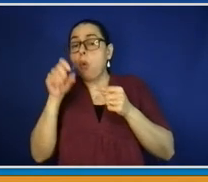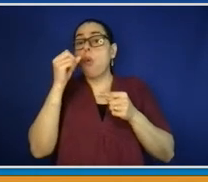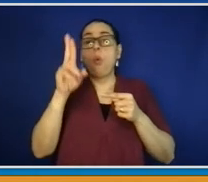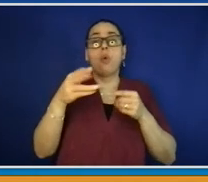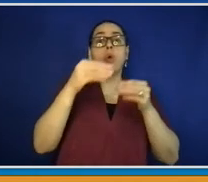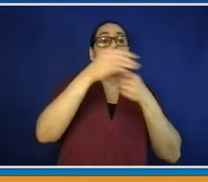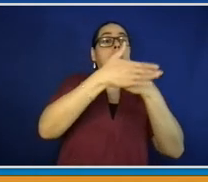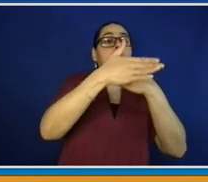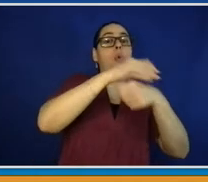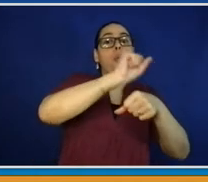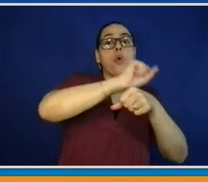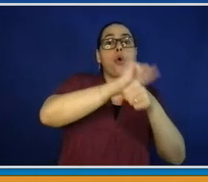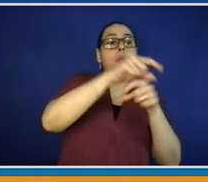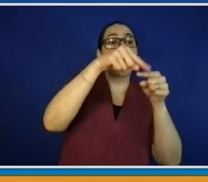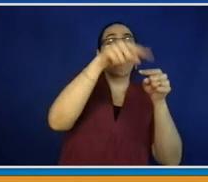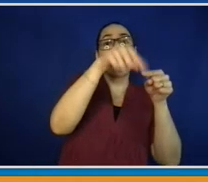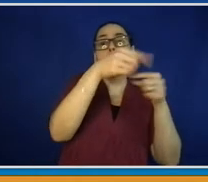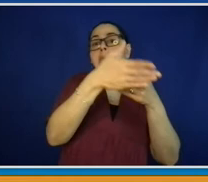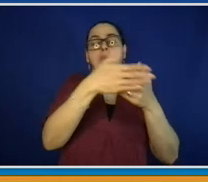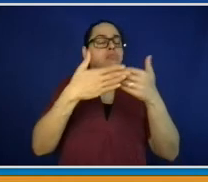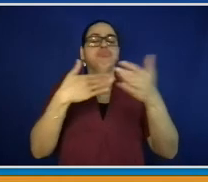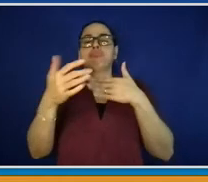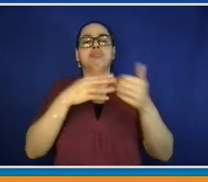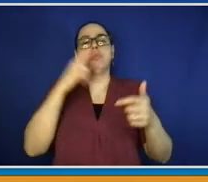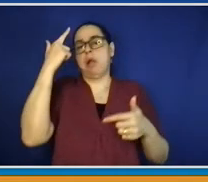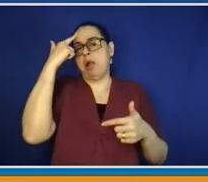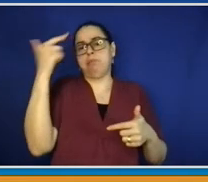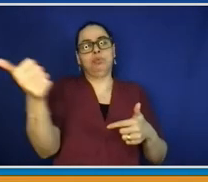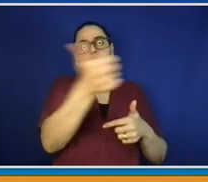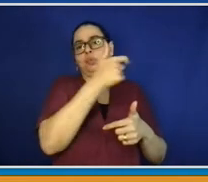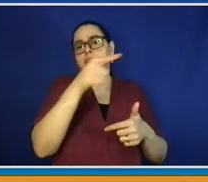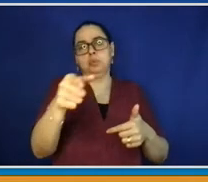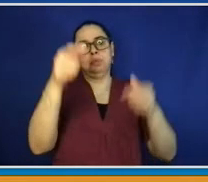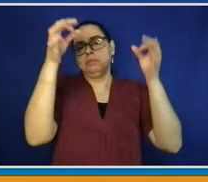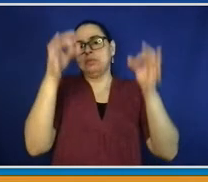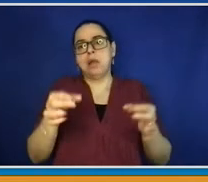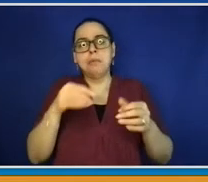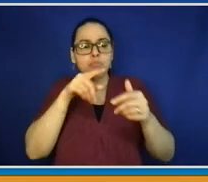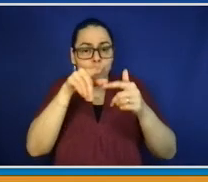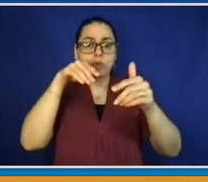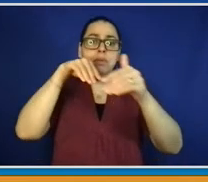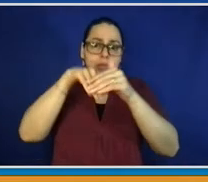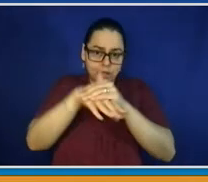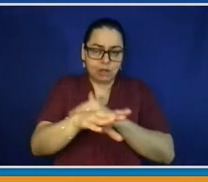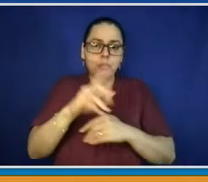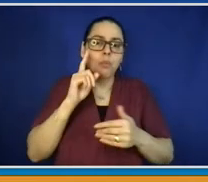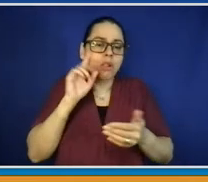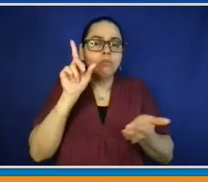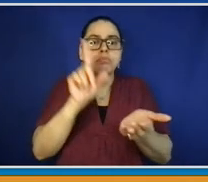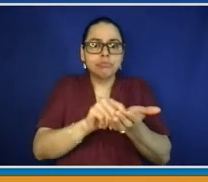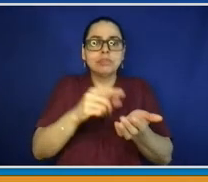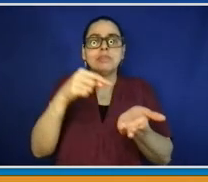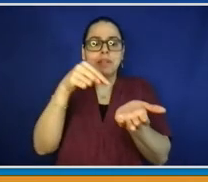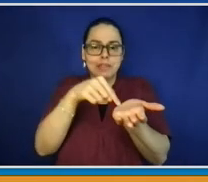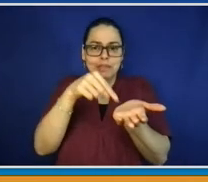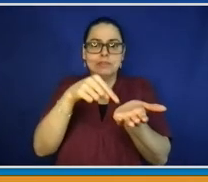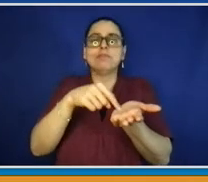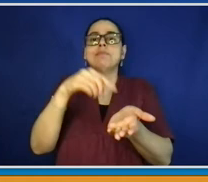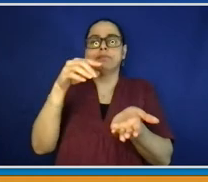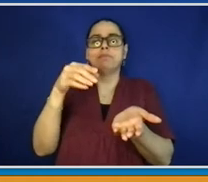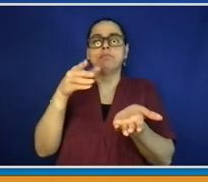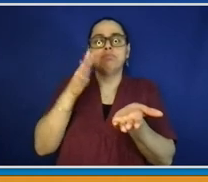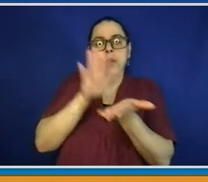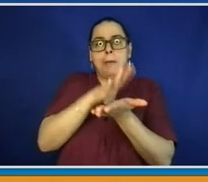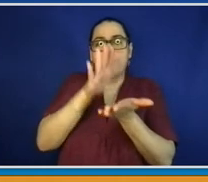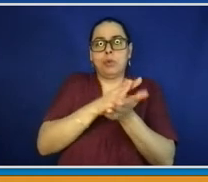address, and they have the capacity to print out a ballot that reflects those people on the ballot in your jurisdiction. Ken lives in the